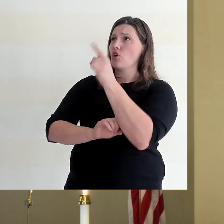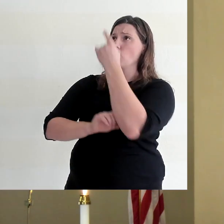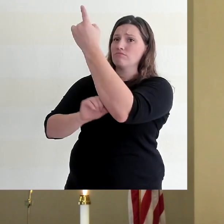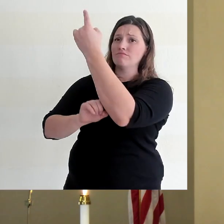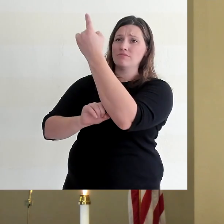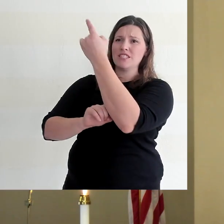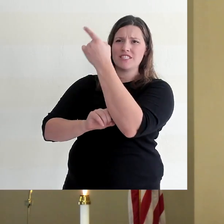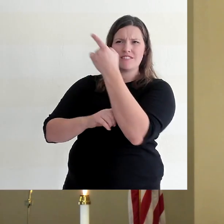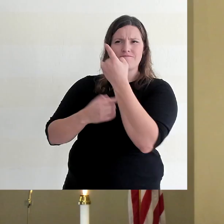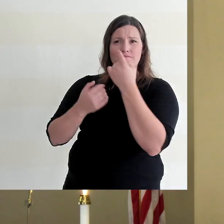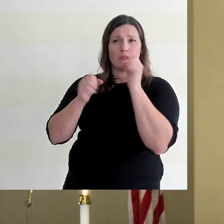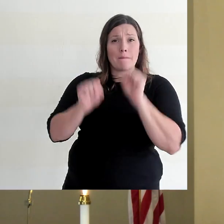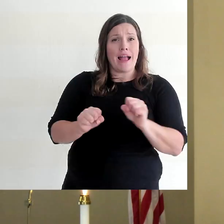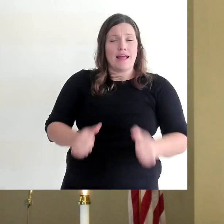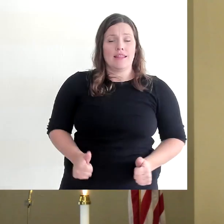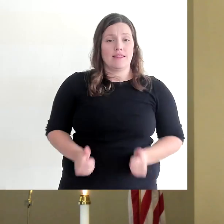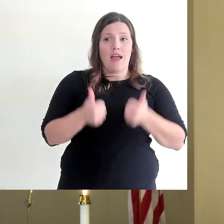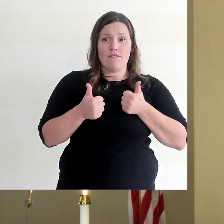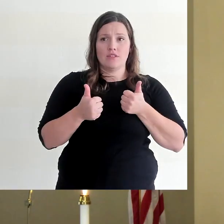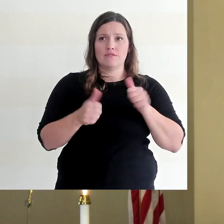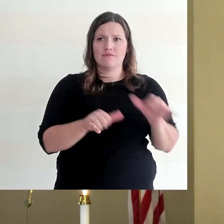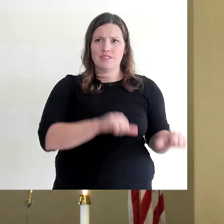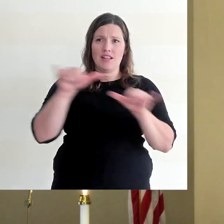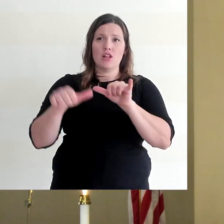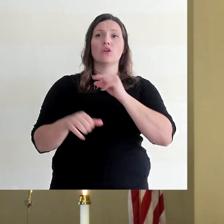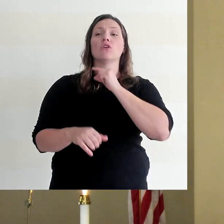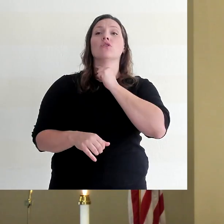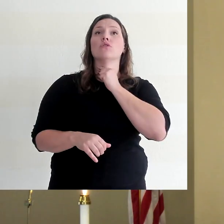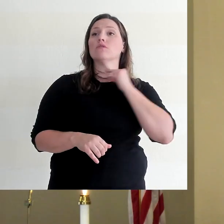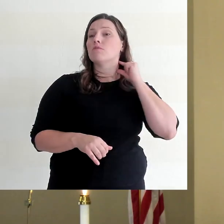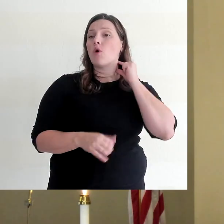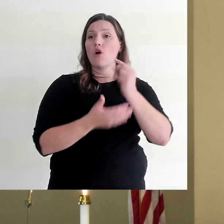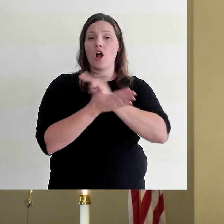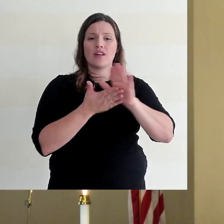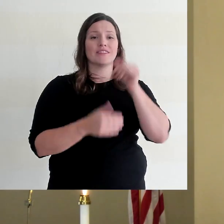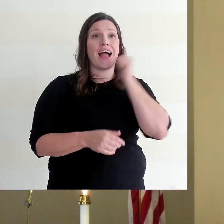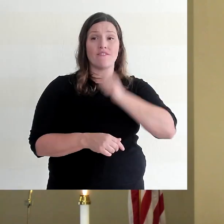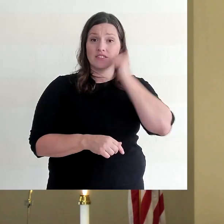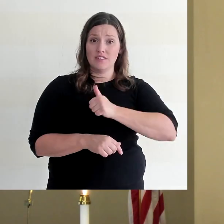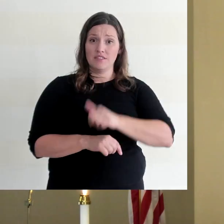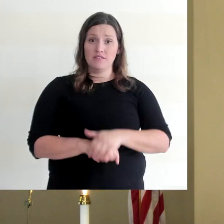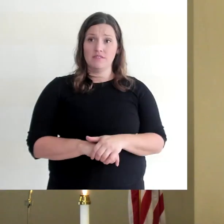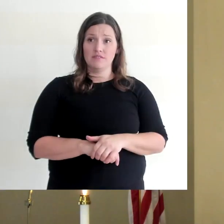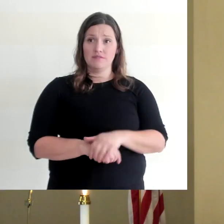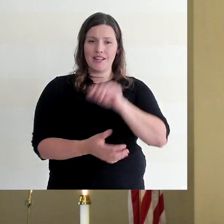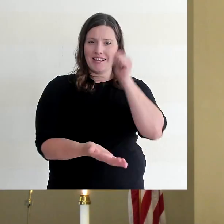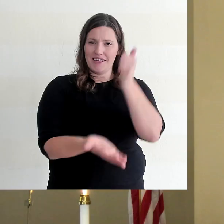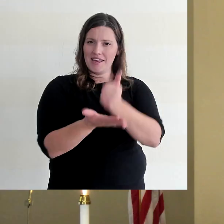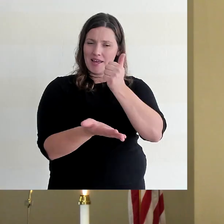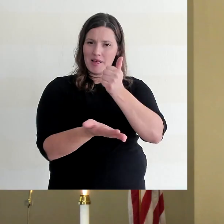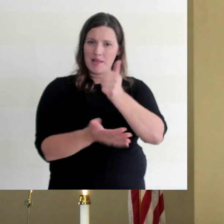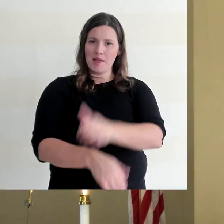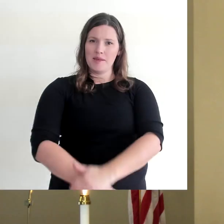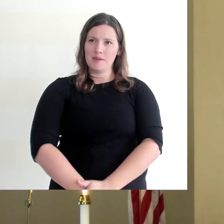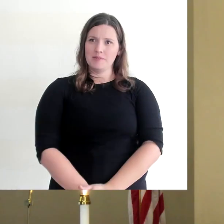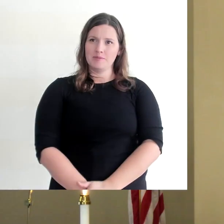May you live as a holy priest every day. Amen.